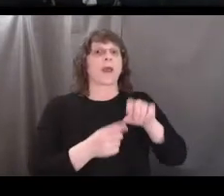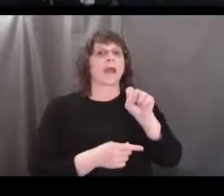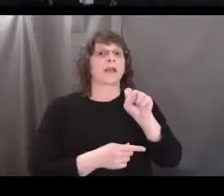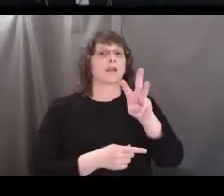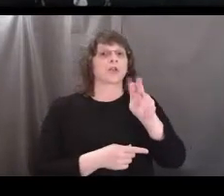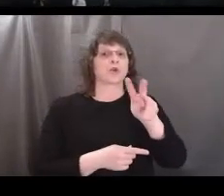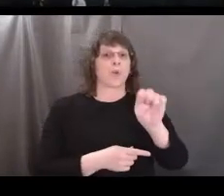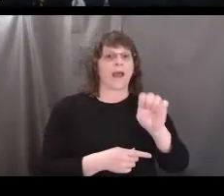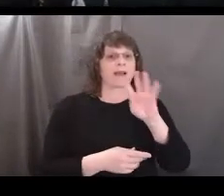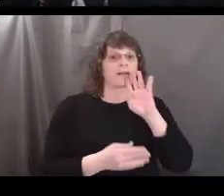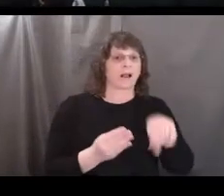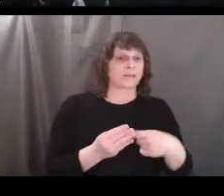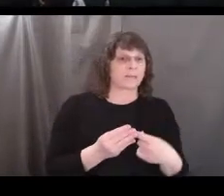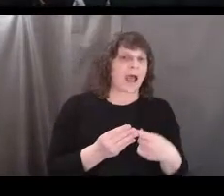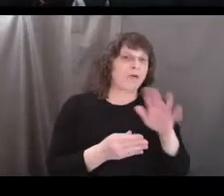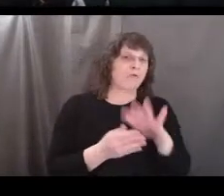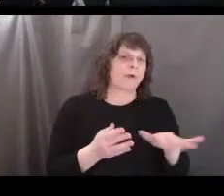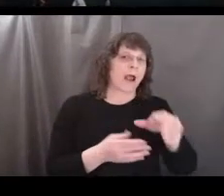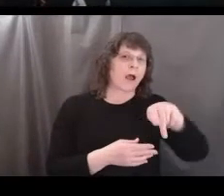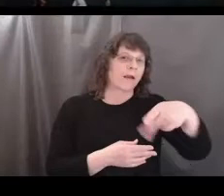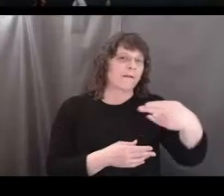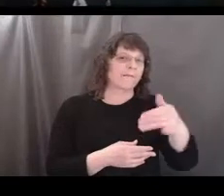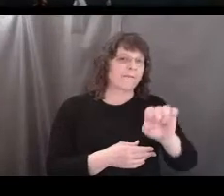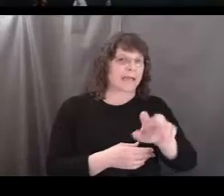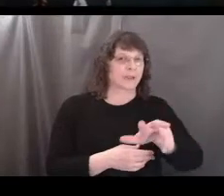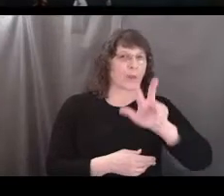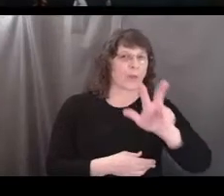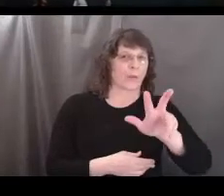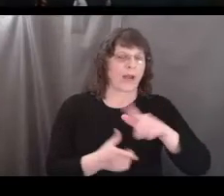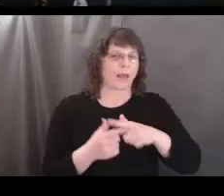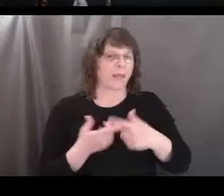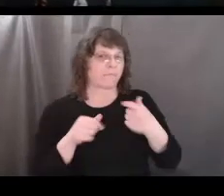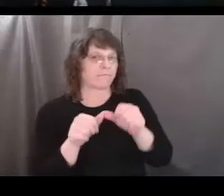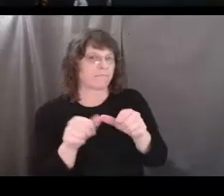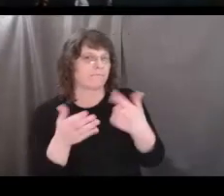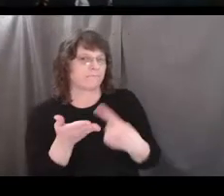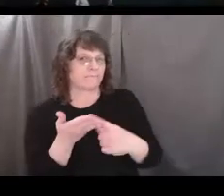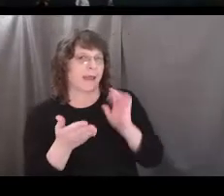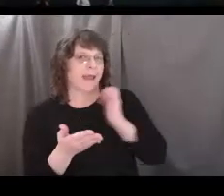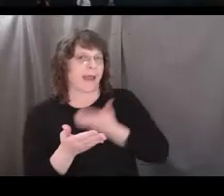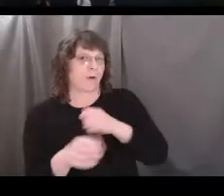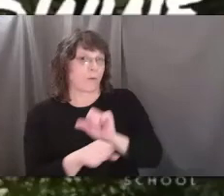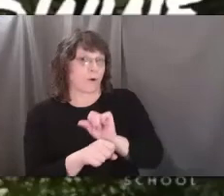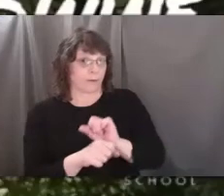about phase three. So then we can continue to talk about our field work.